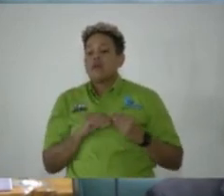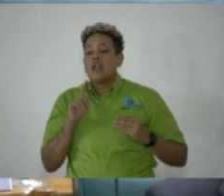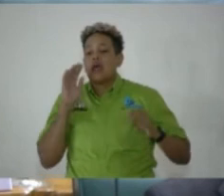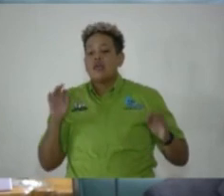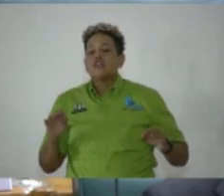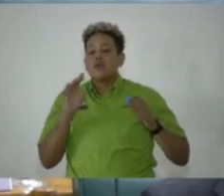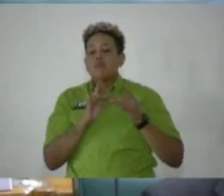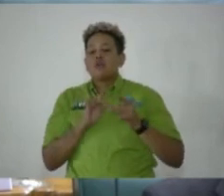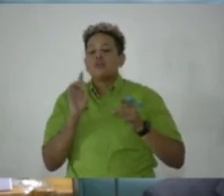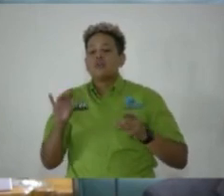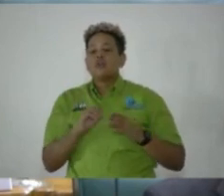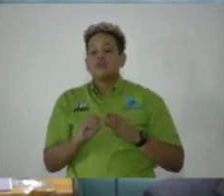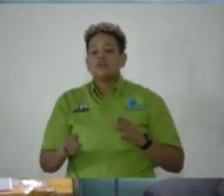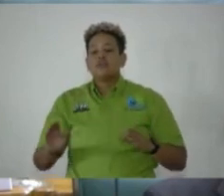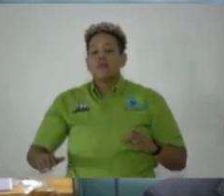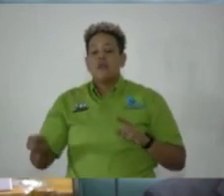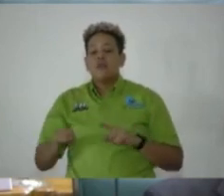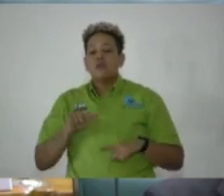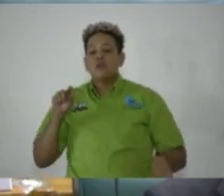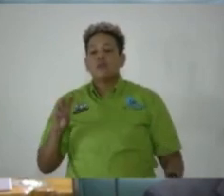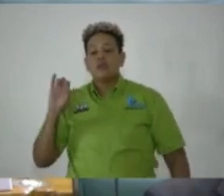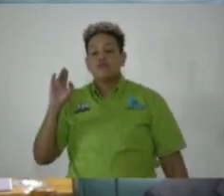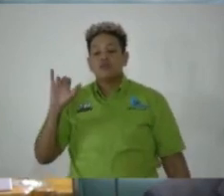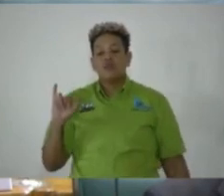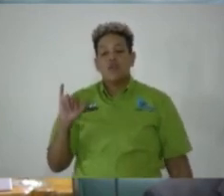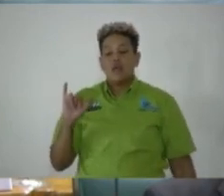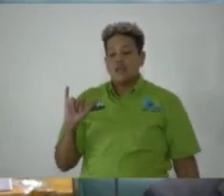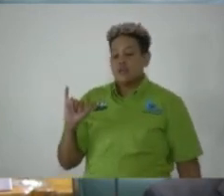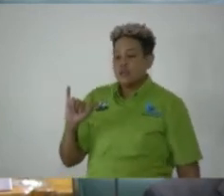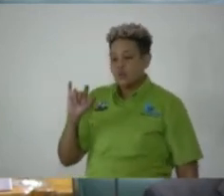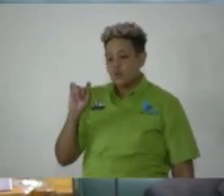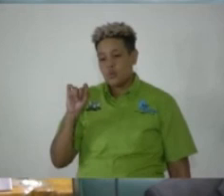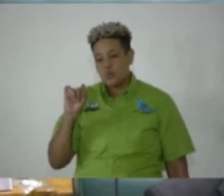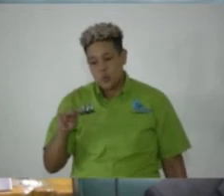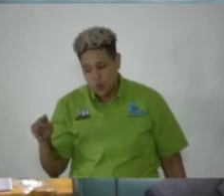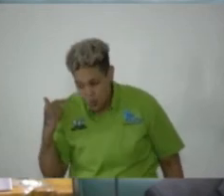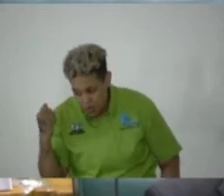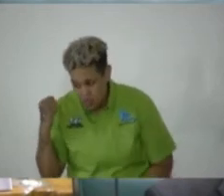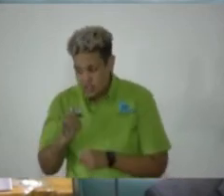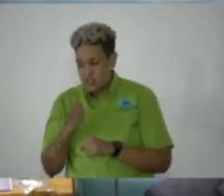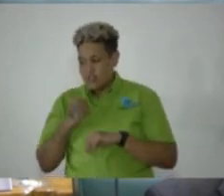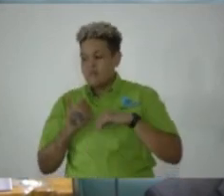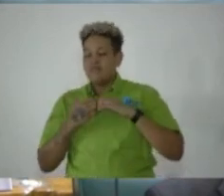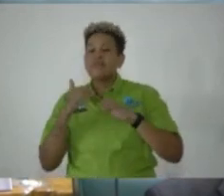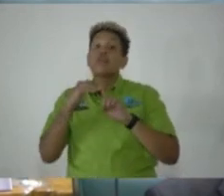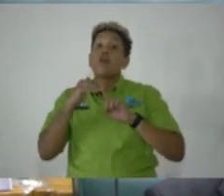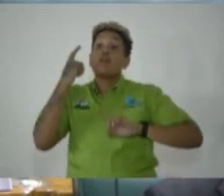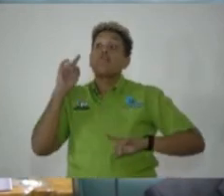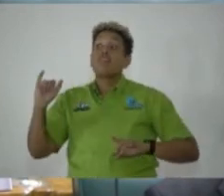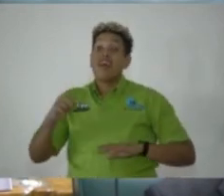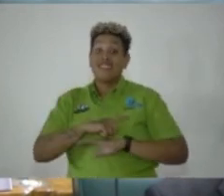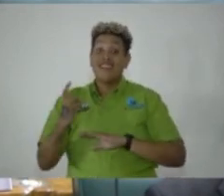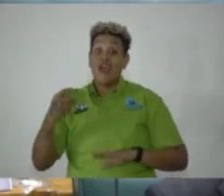moved a motion in this house on the 26th of July 2022, last year, calling for that